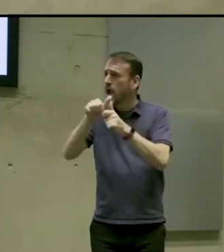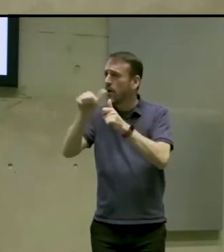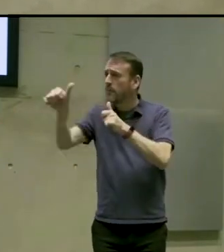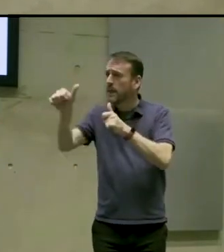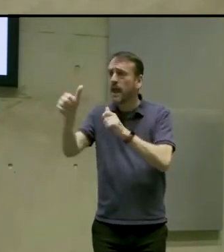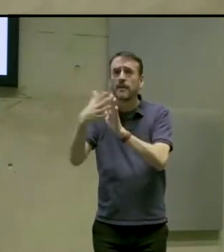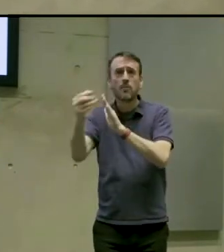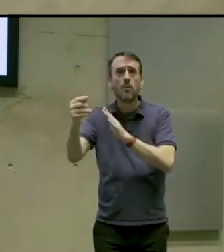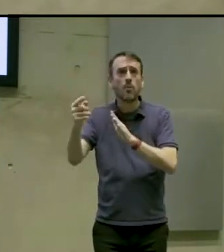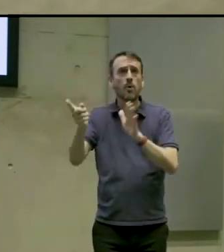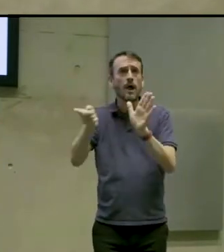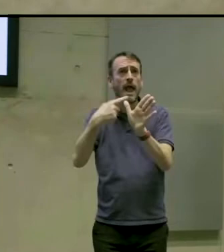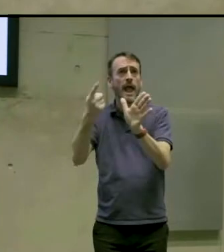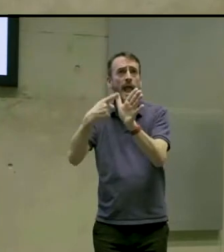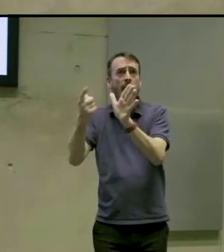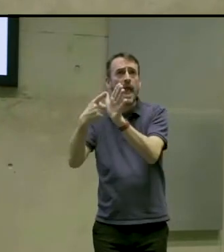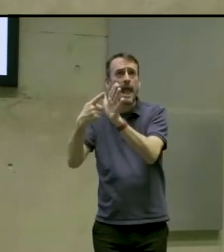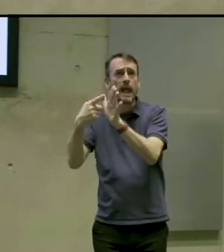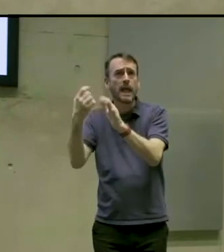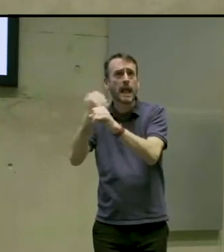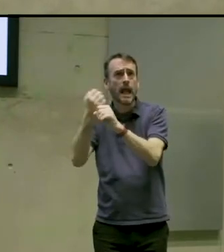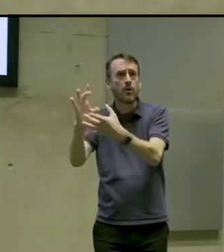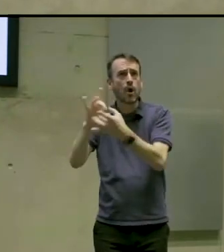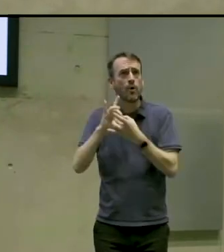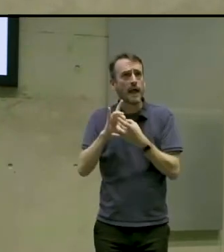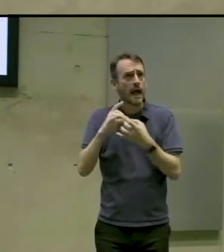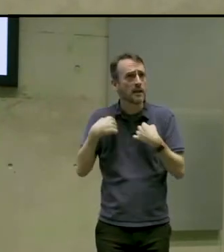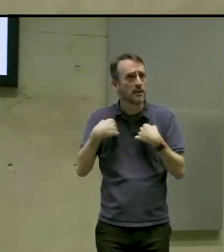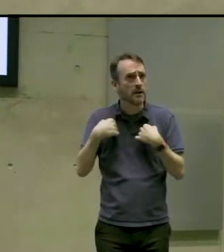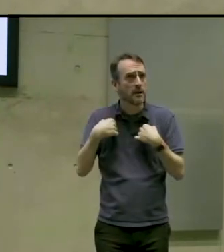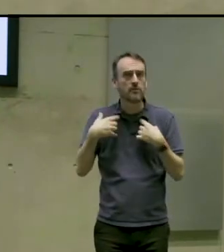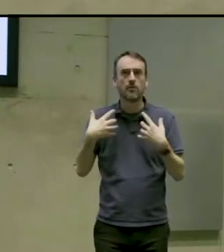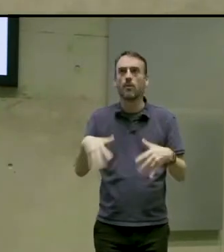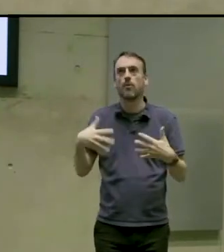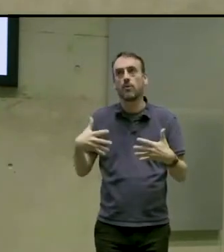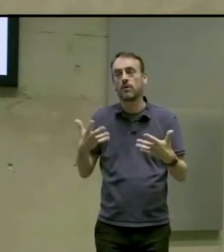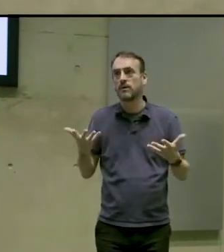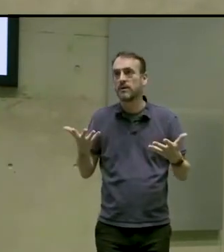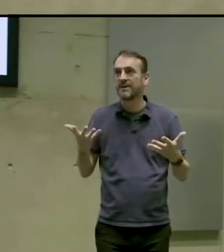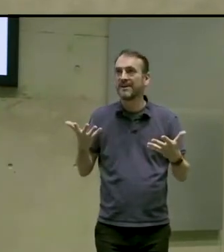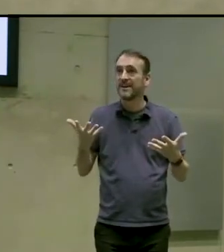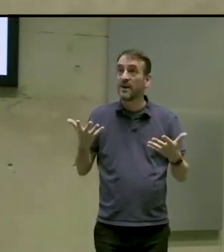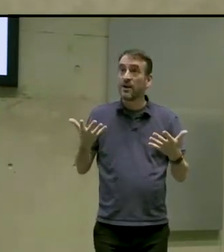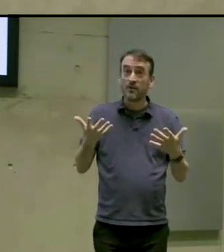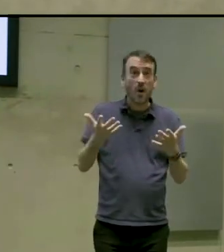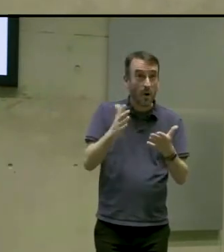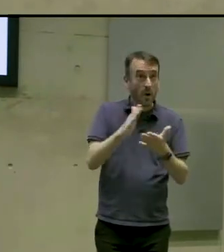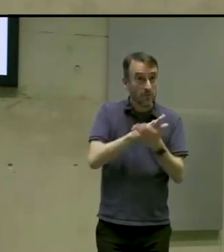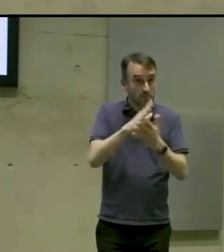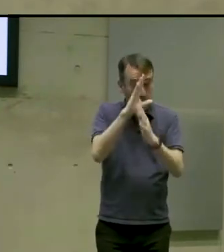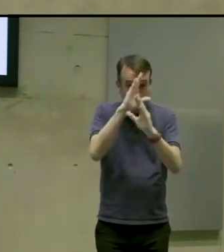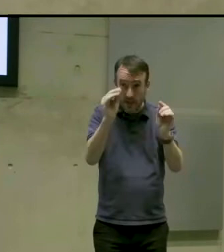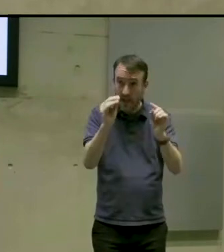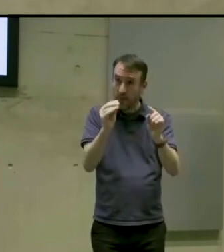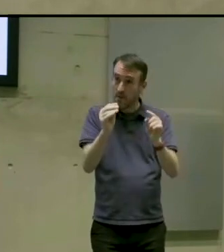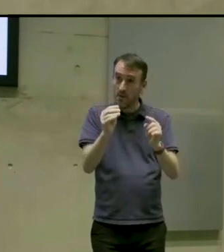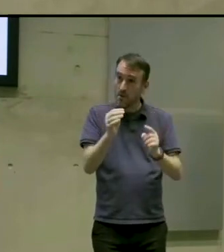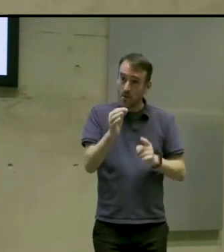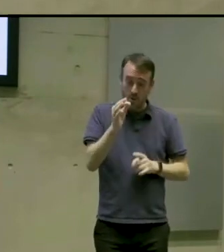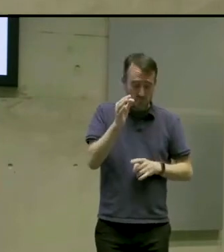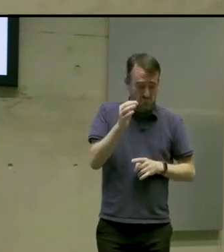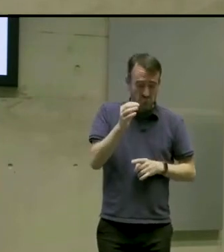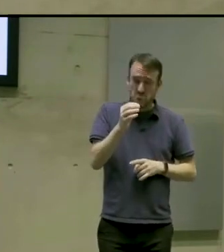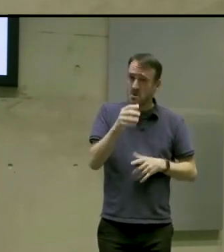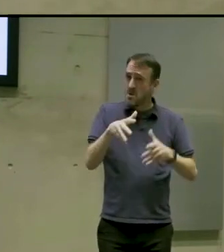So it's any work that anyone can do, as small as it is, will allow more players to